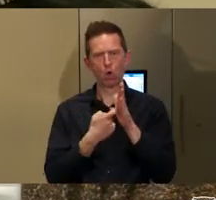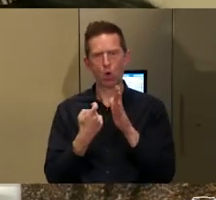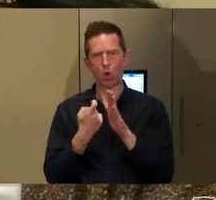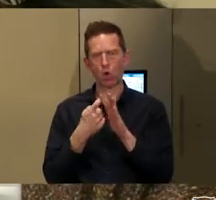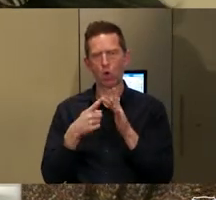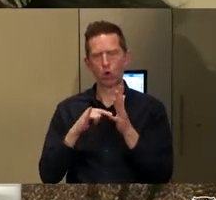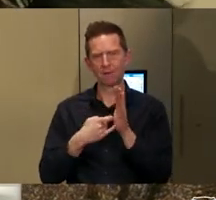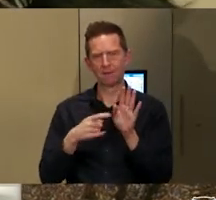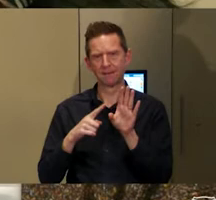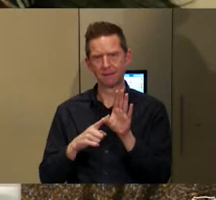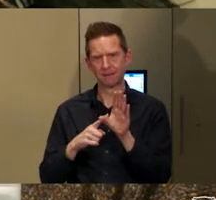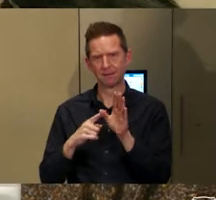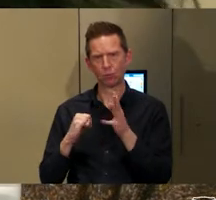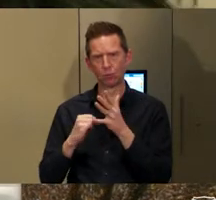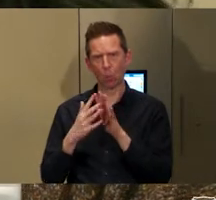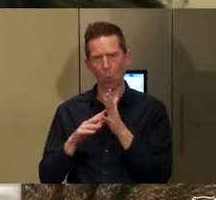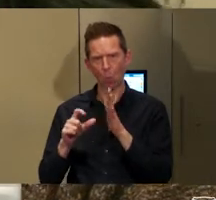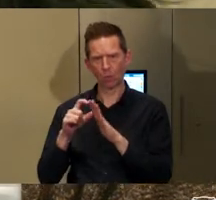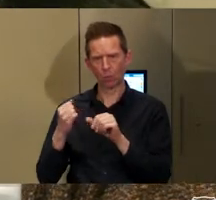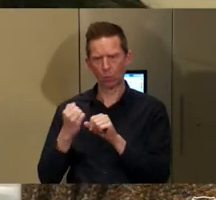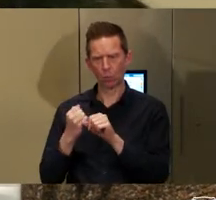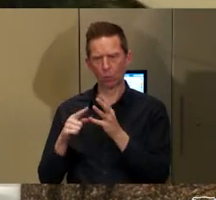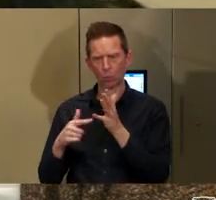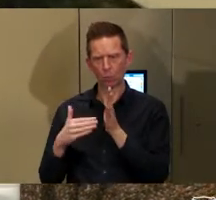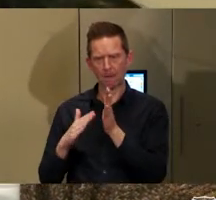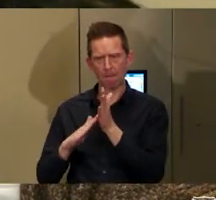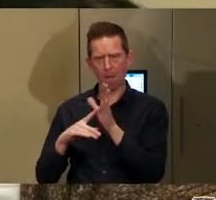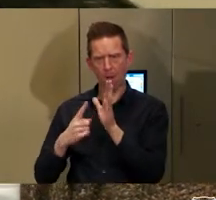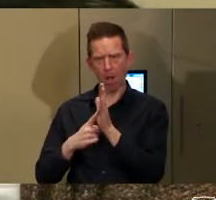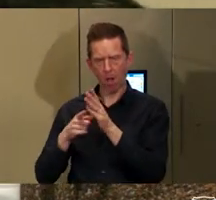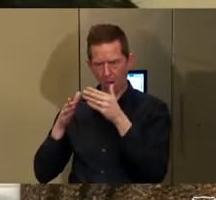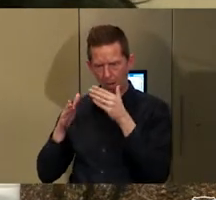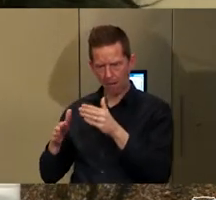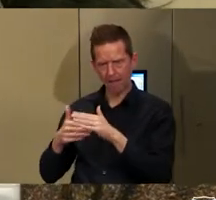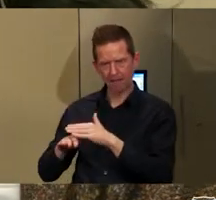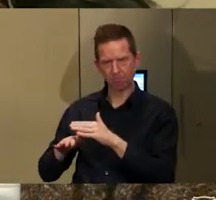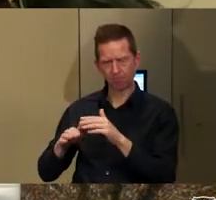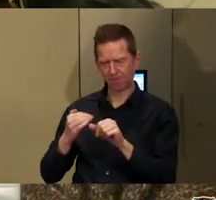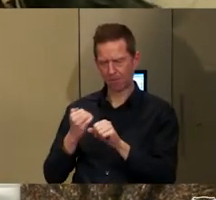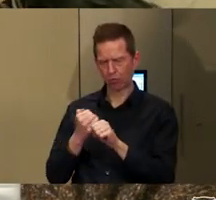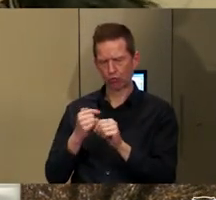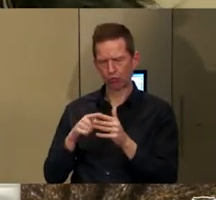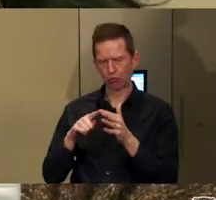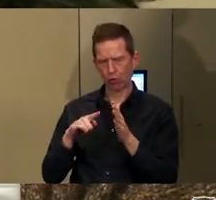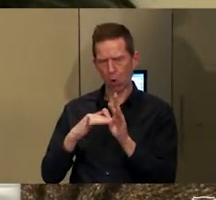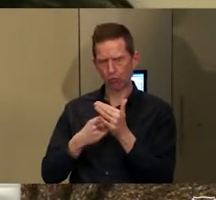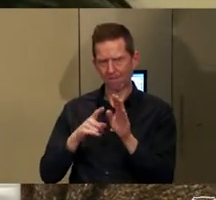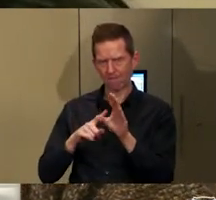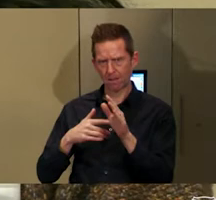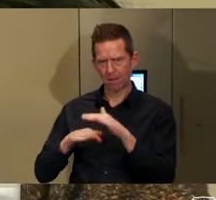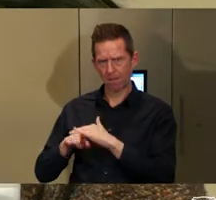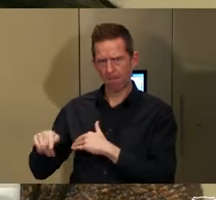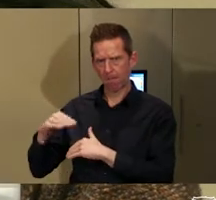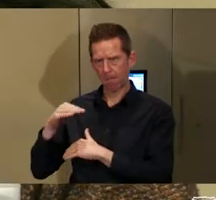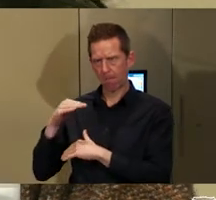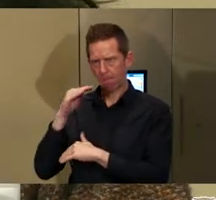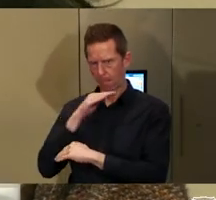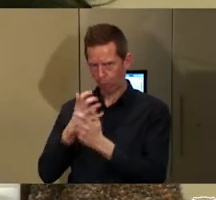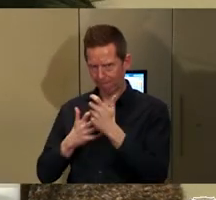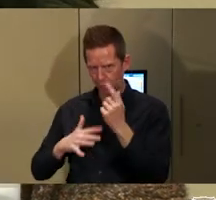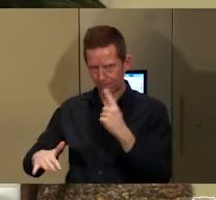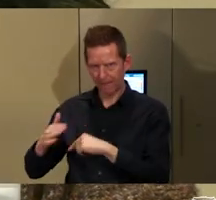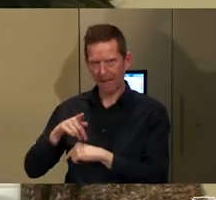Guzmal carries out research in the School of Geography here at the University, and she's a Goodwill Ambassador for the Education of Timor-Leste